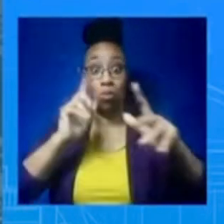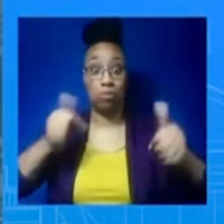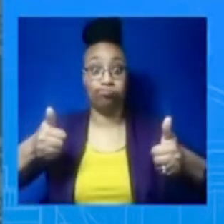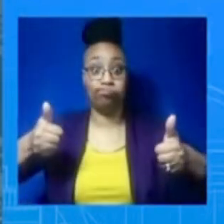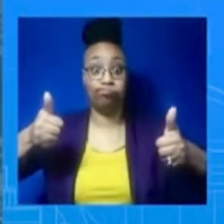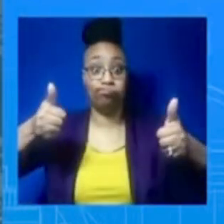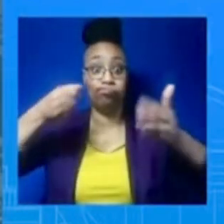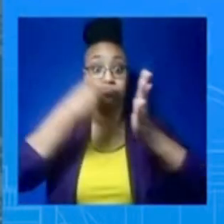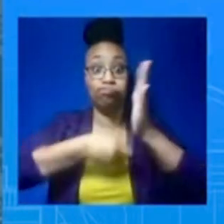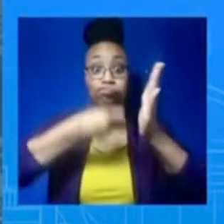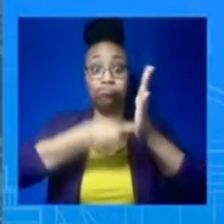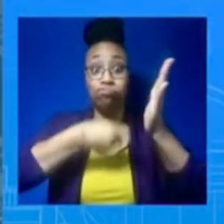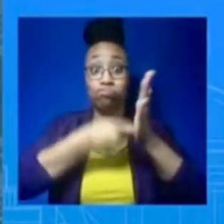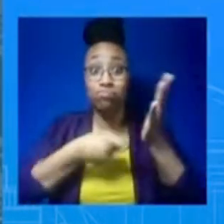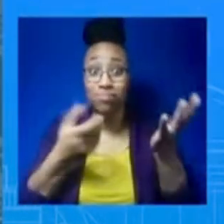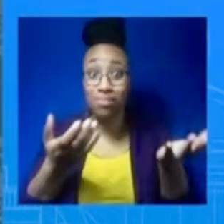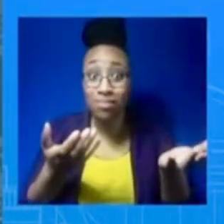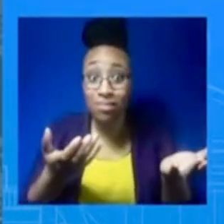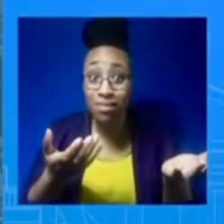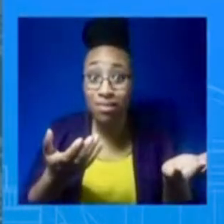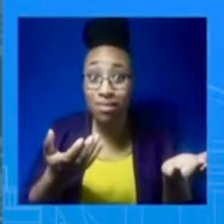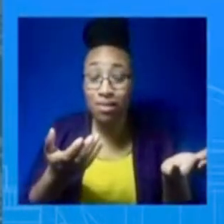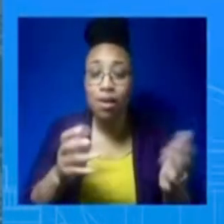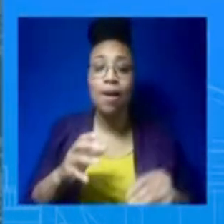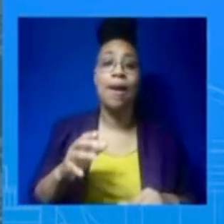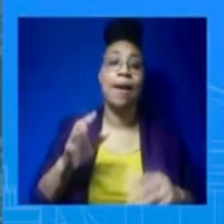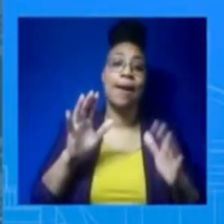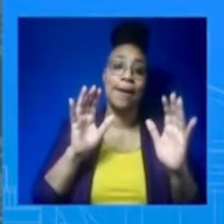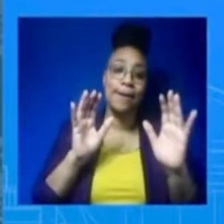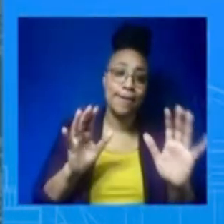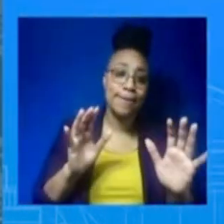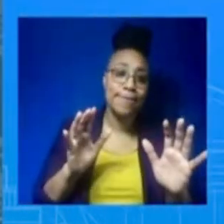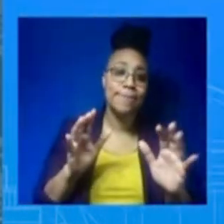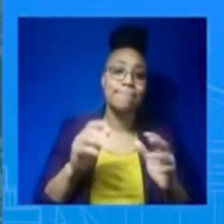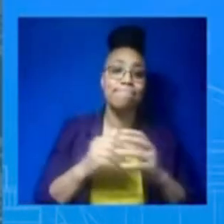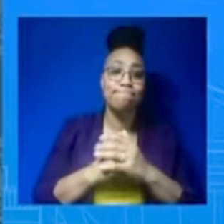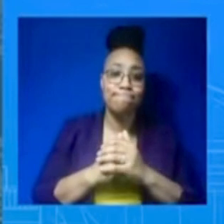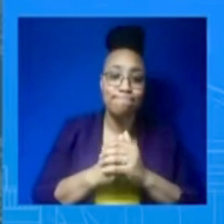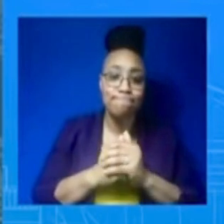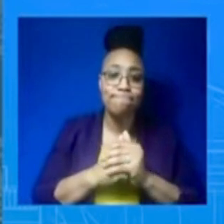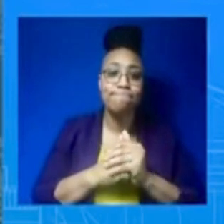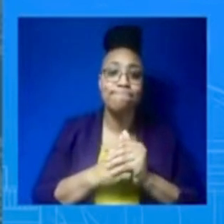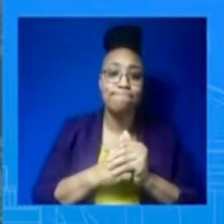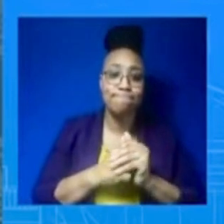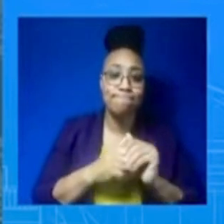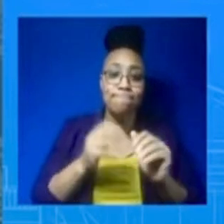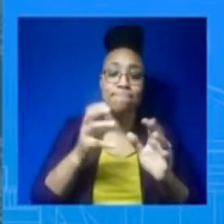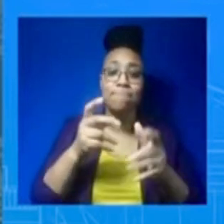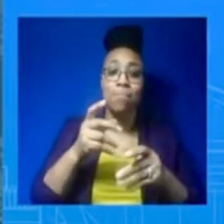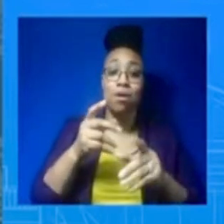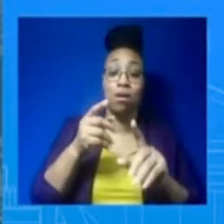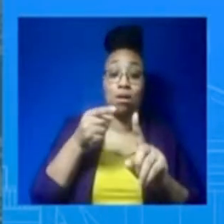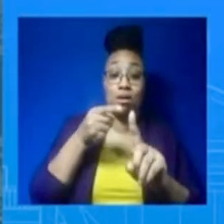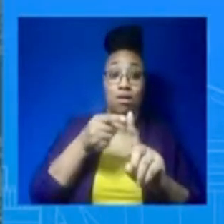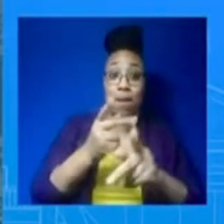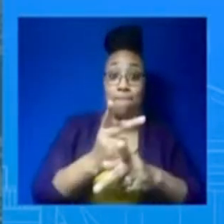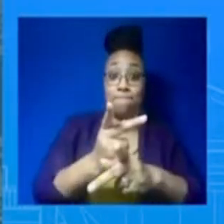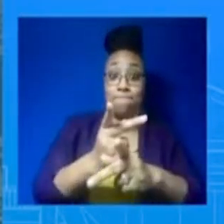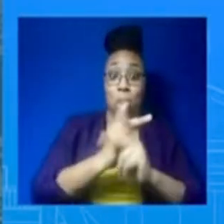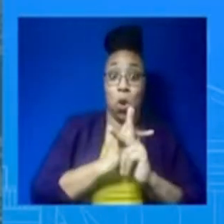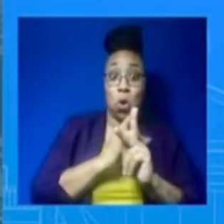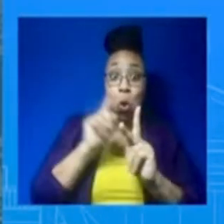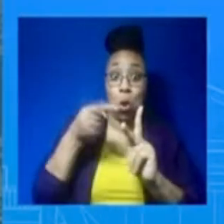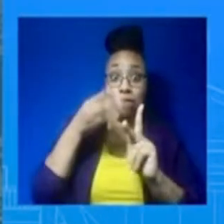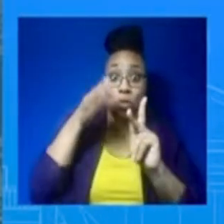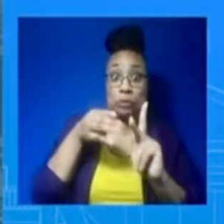including spending that it's paid off every month. So, that's important to note. And also further, credit card balances relative to take-home pay